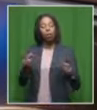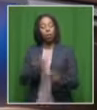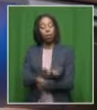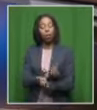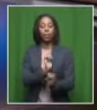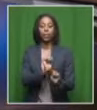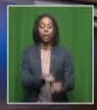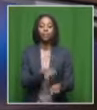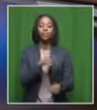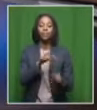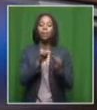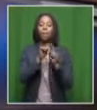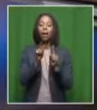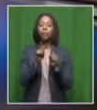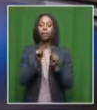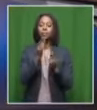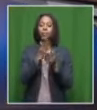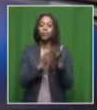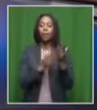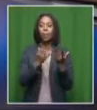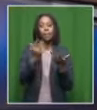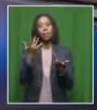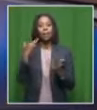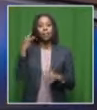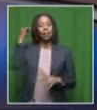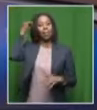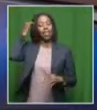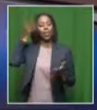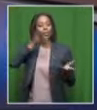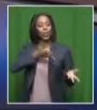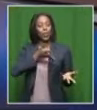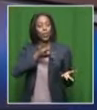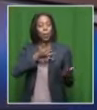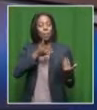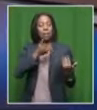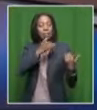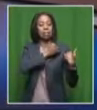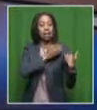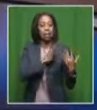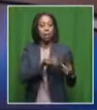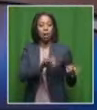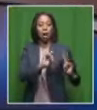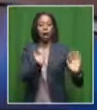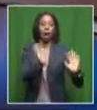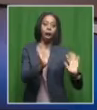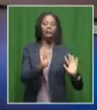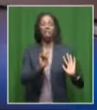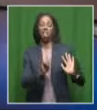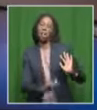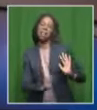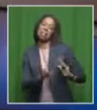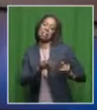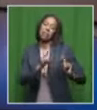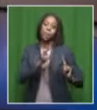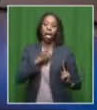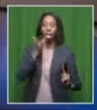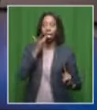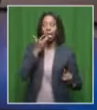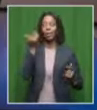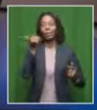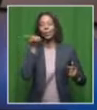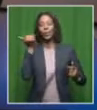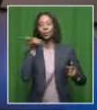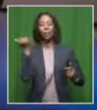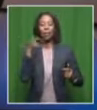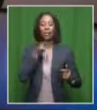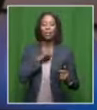that there is this perception that this is perhaps not as harmful because perhaps it tastes good because they